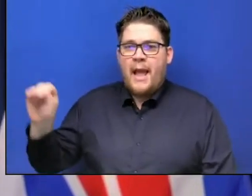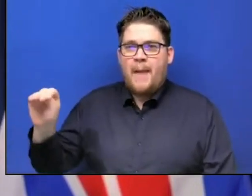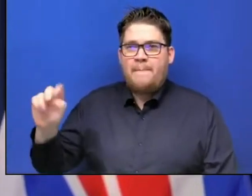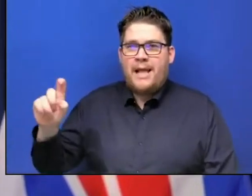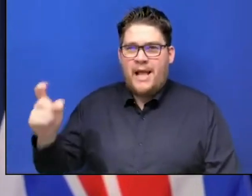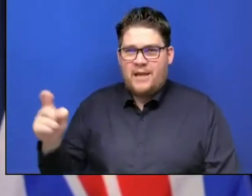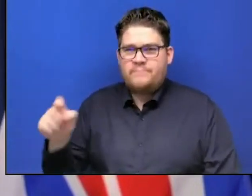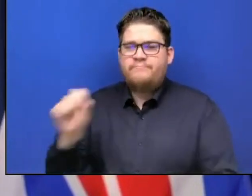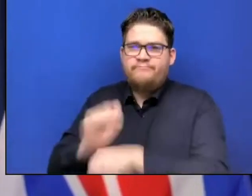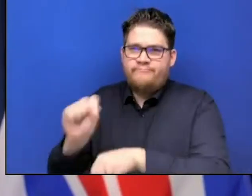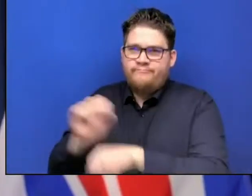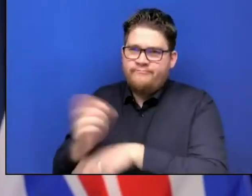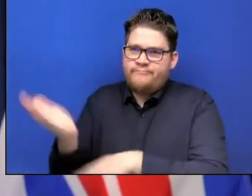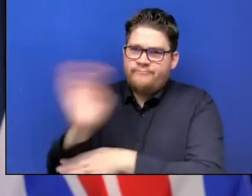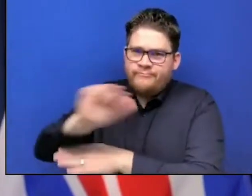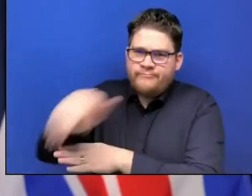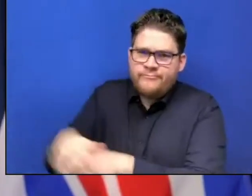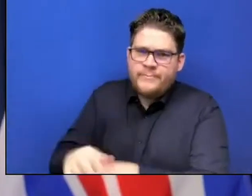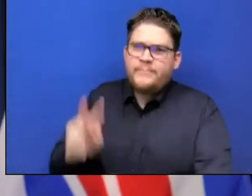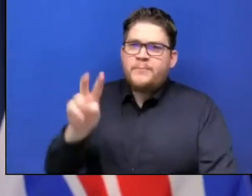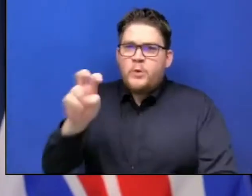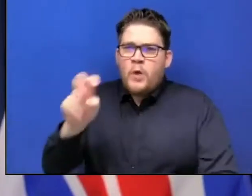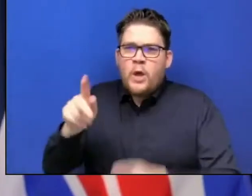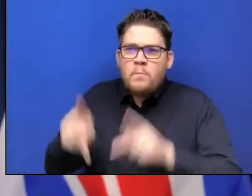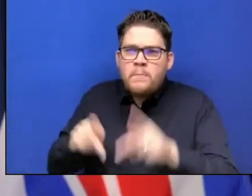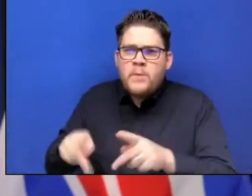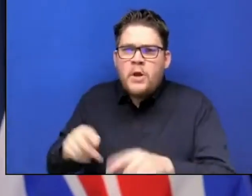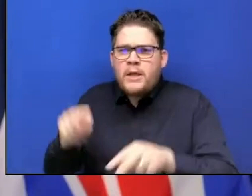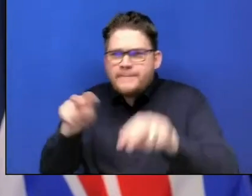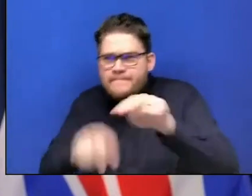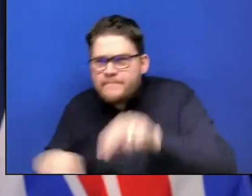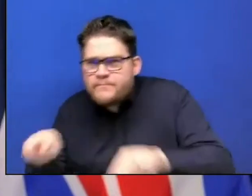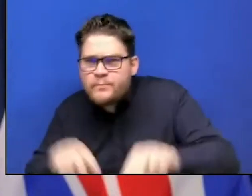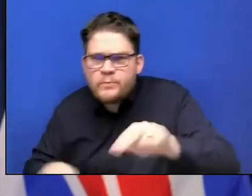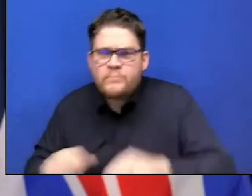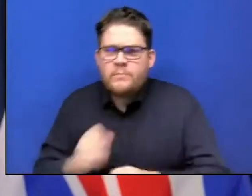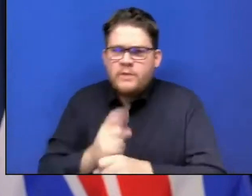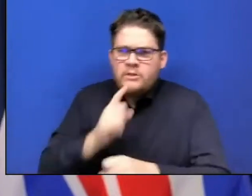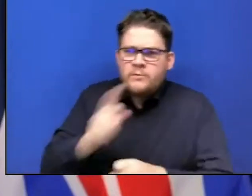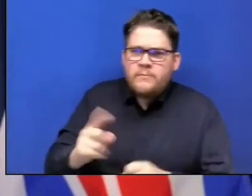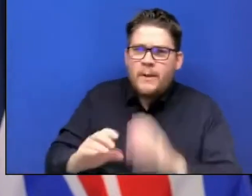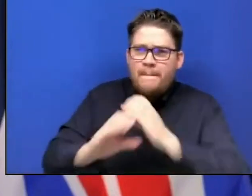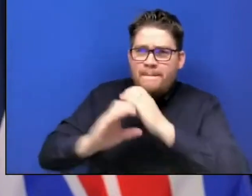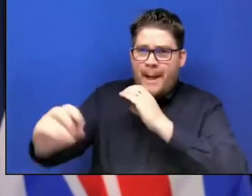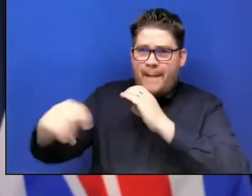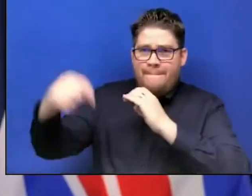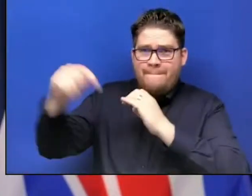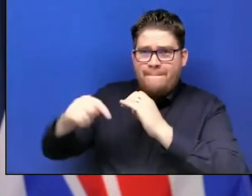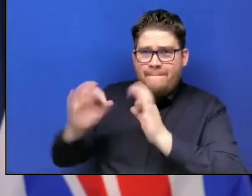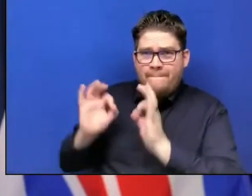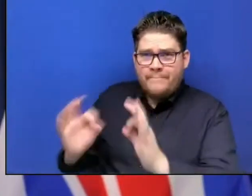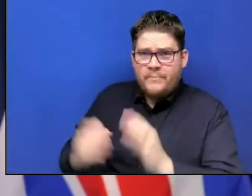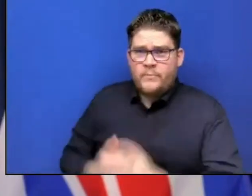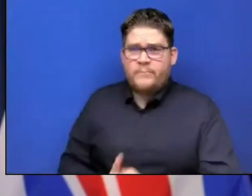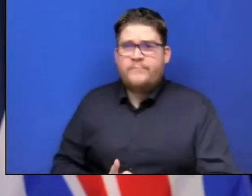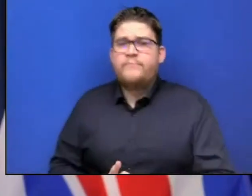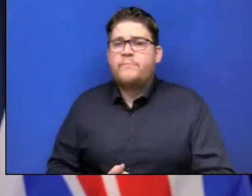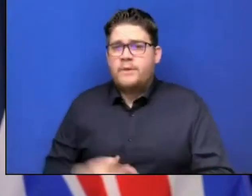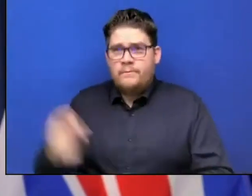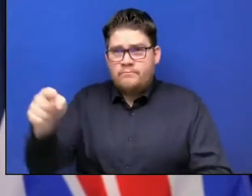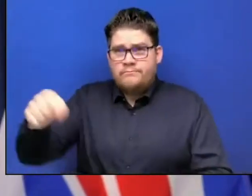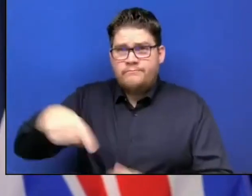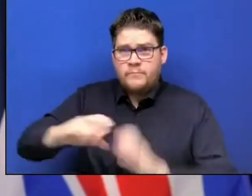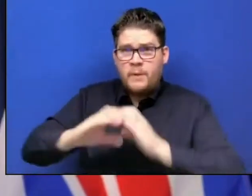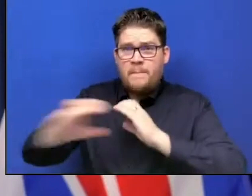than 200 people on the ground addressing the situation with the pipeline. They are confident on our latest